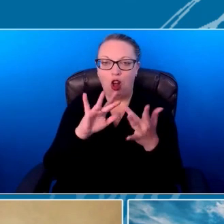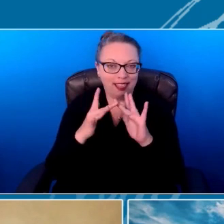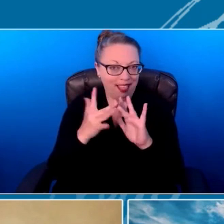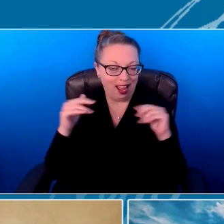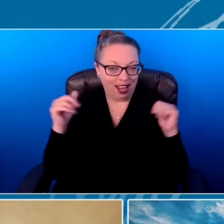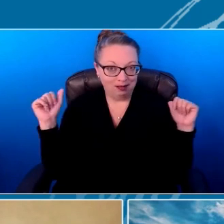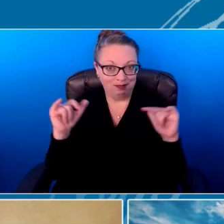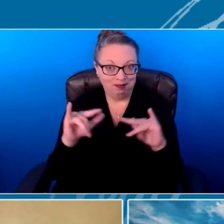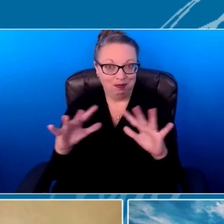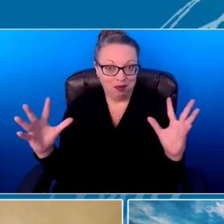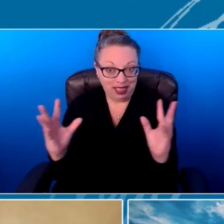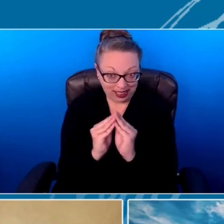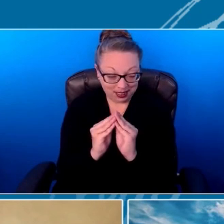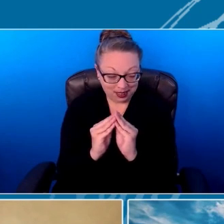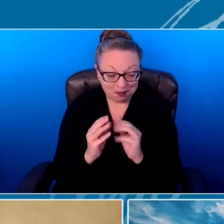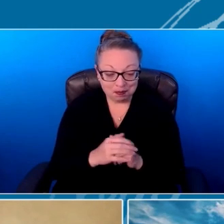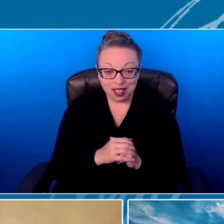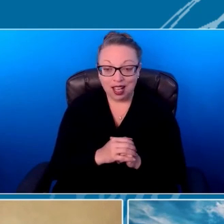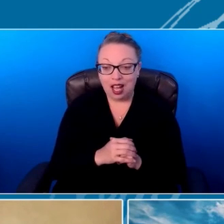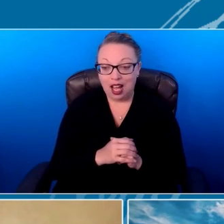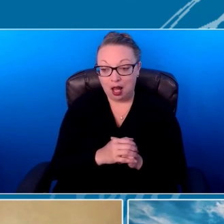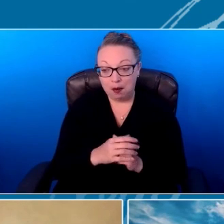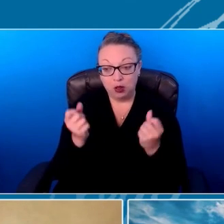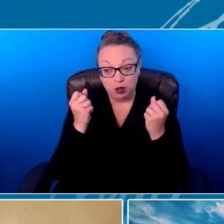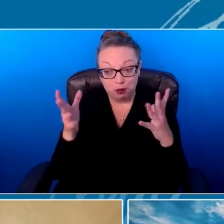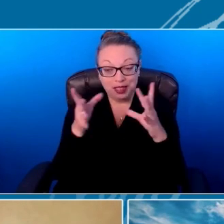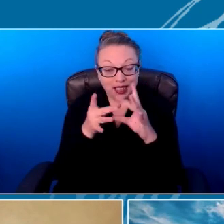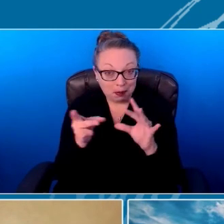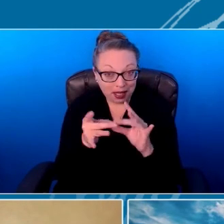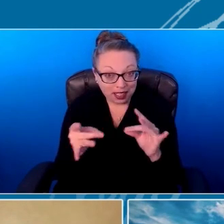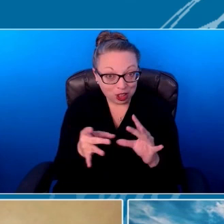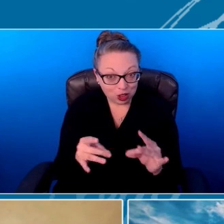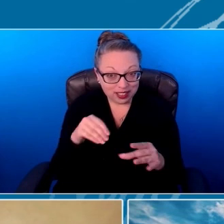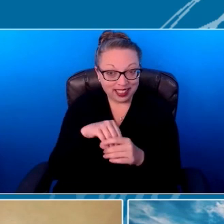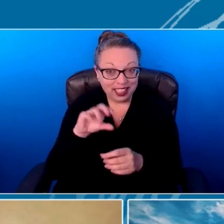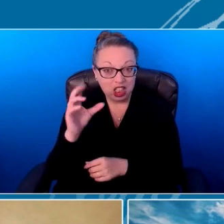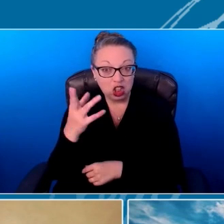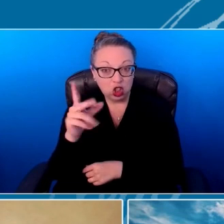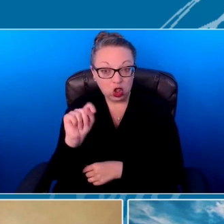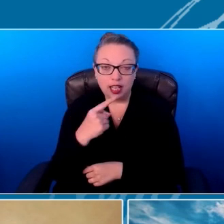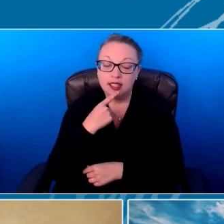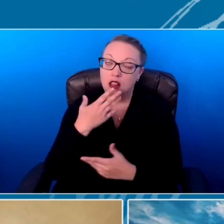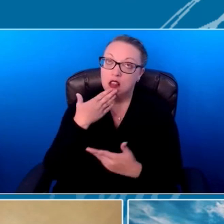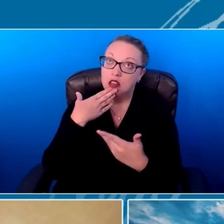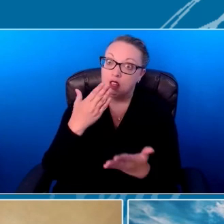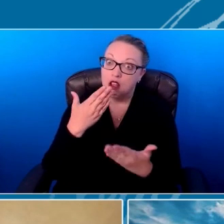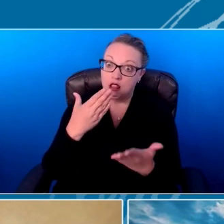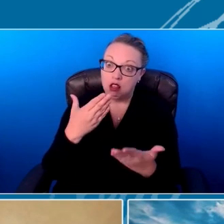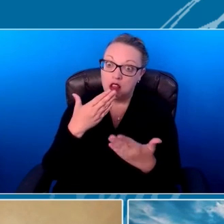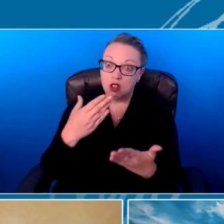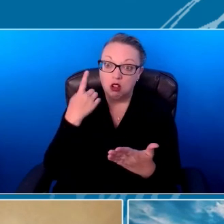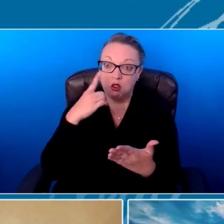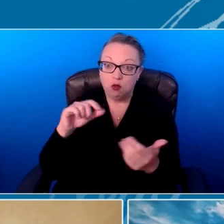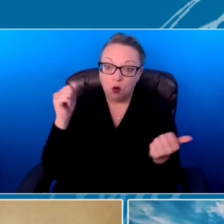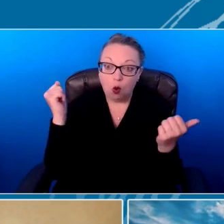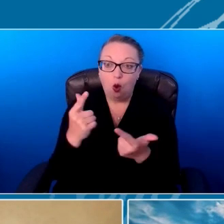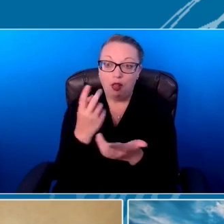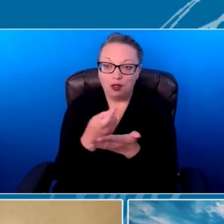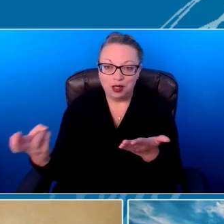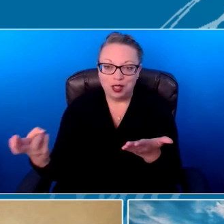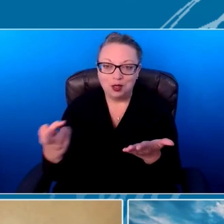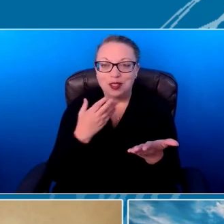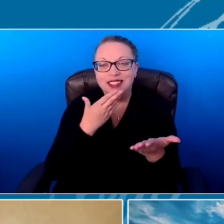don't know if you saw, but in the chat, there's plenty messages thanking you for all of the resources. So thank you so much.